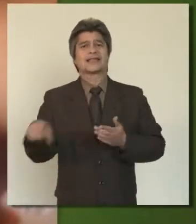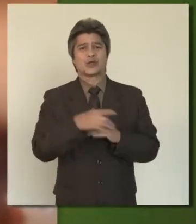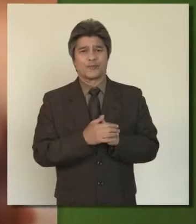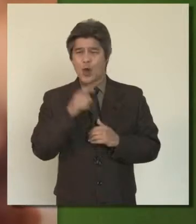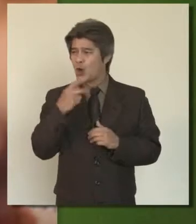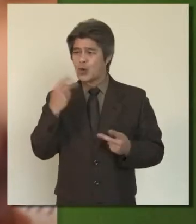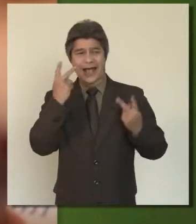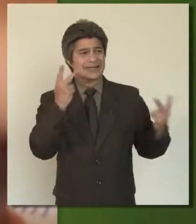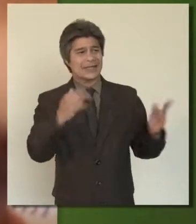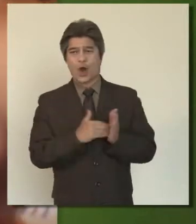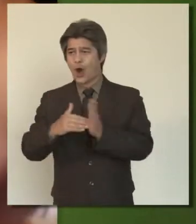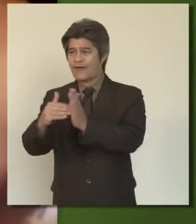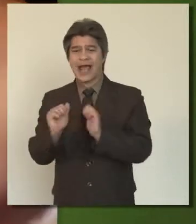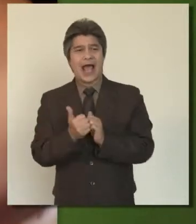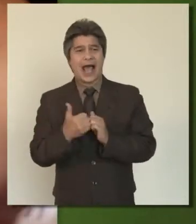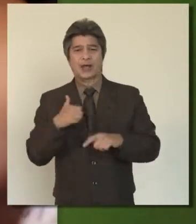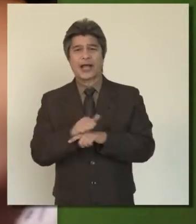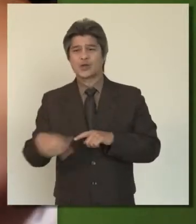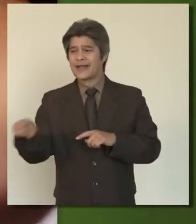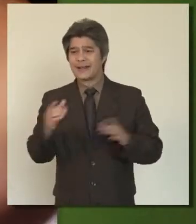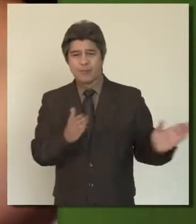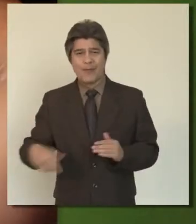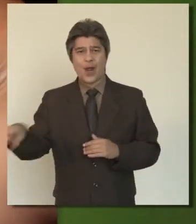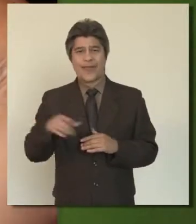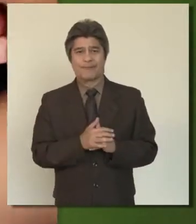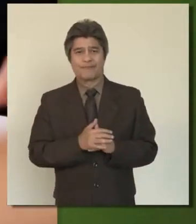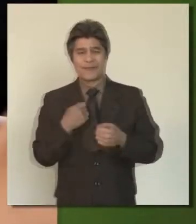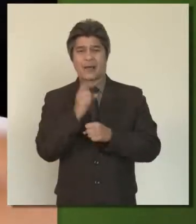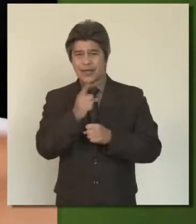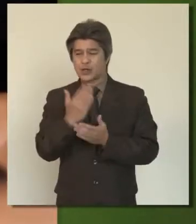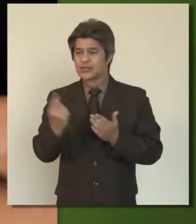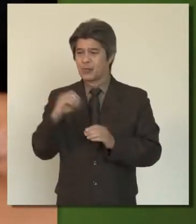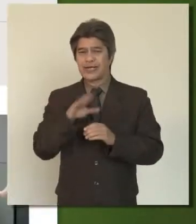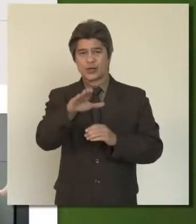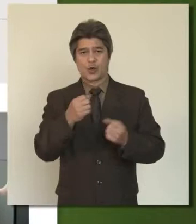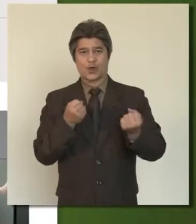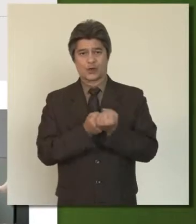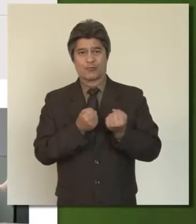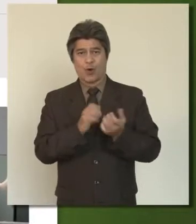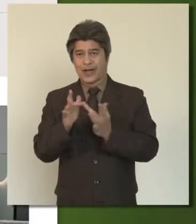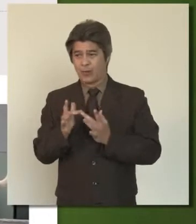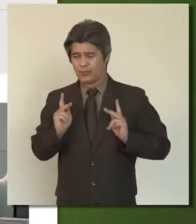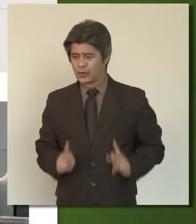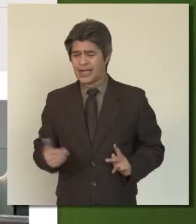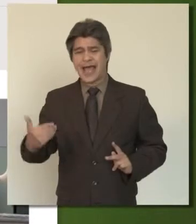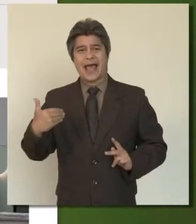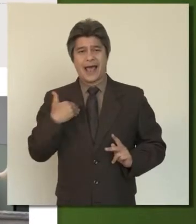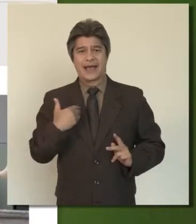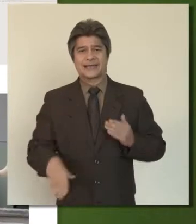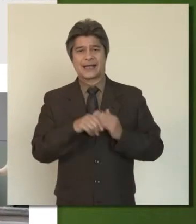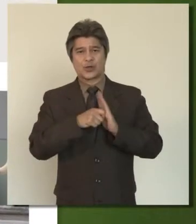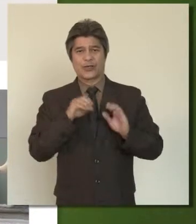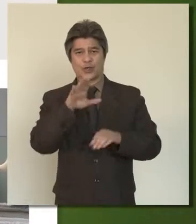you. Go over your emergency plan with everyone in your support network. Make sure that someone in your personal support network has an extra